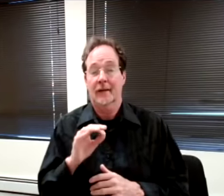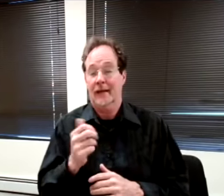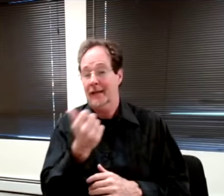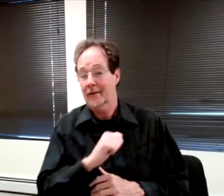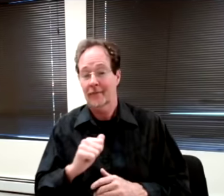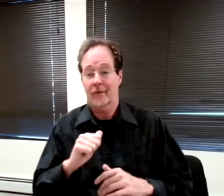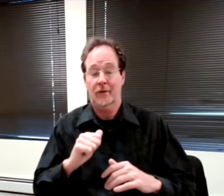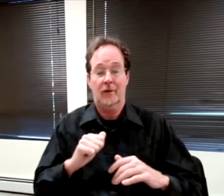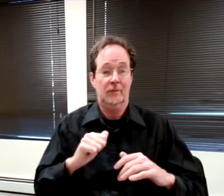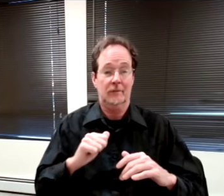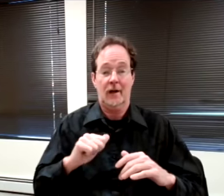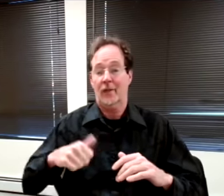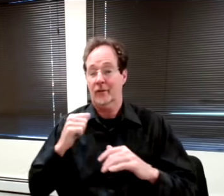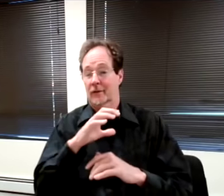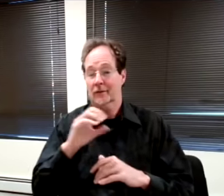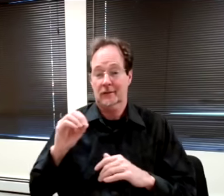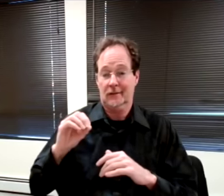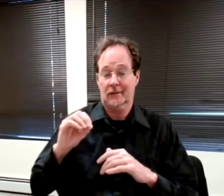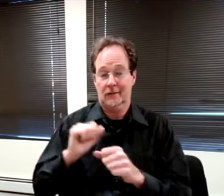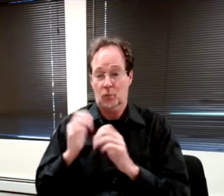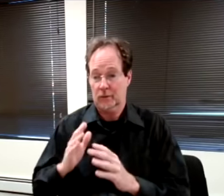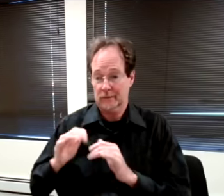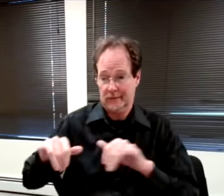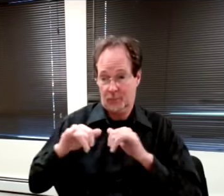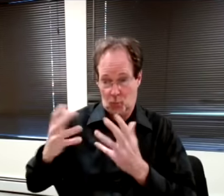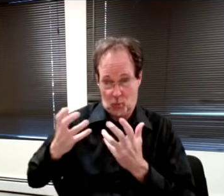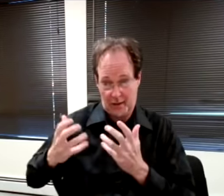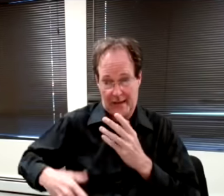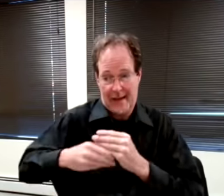here and want to weigh in, that would be very helpful.